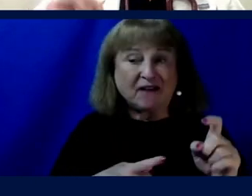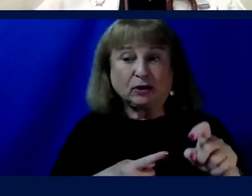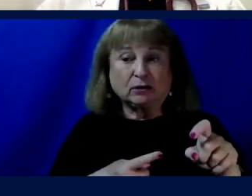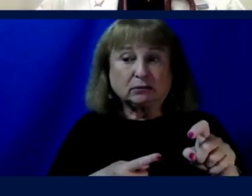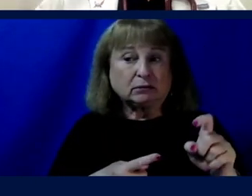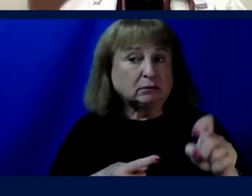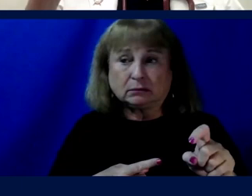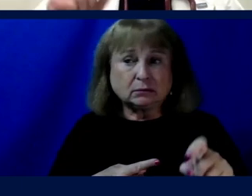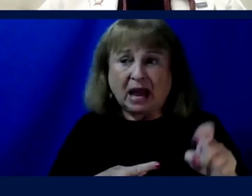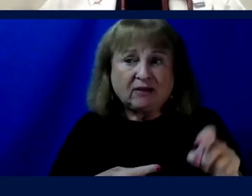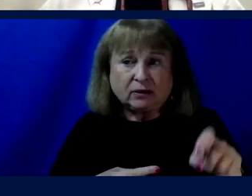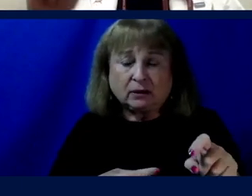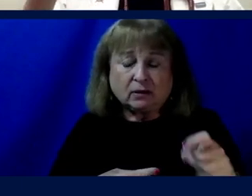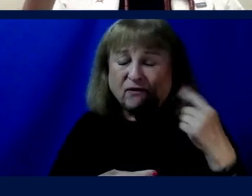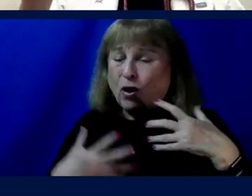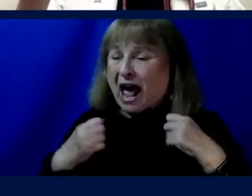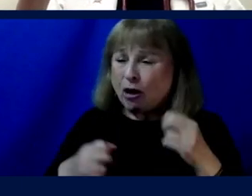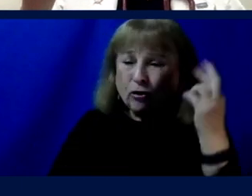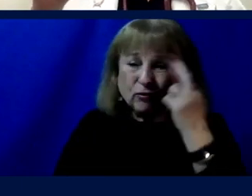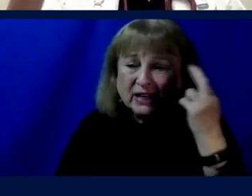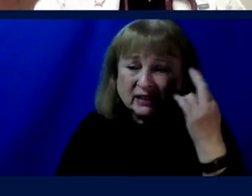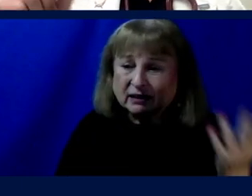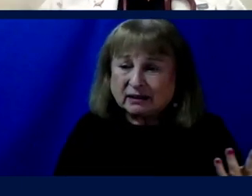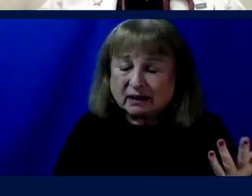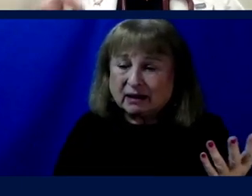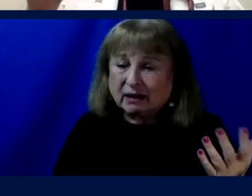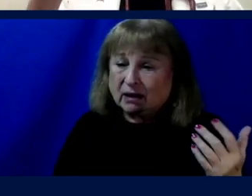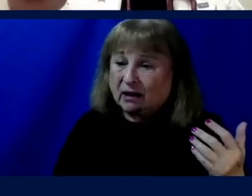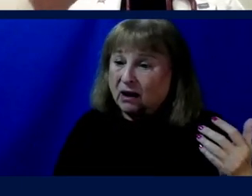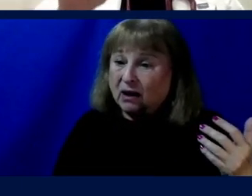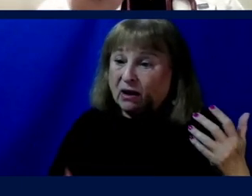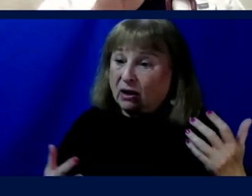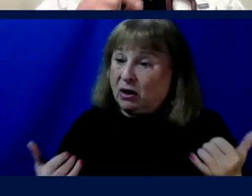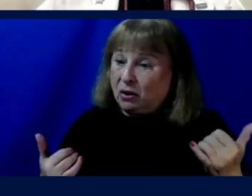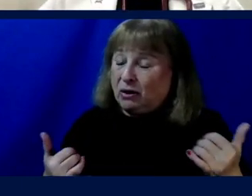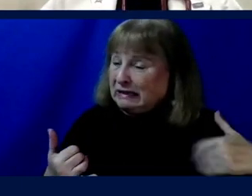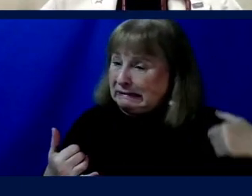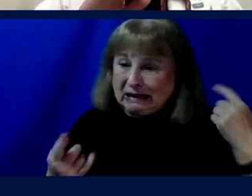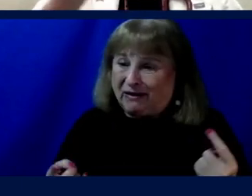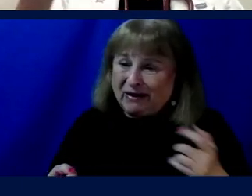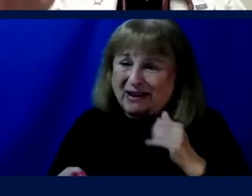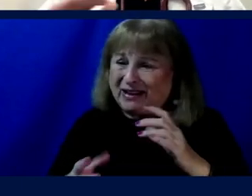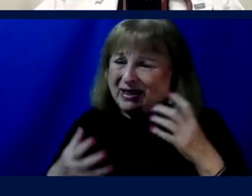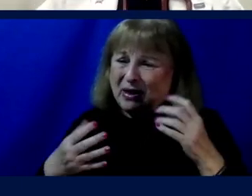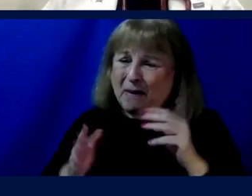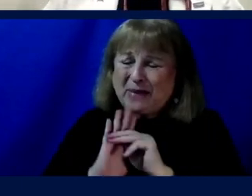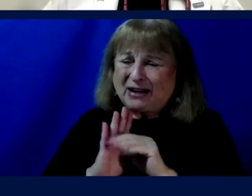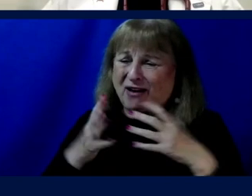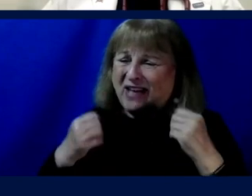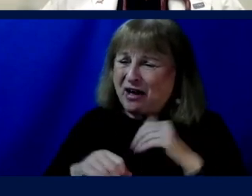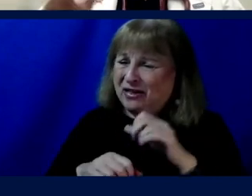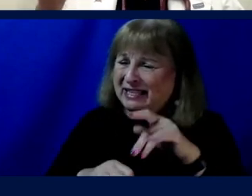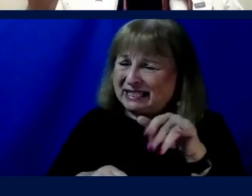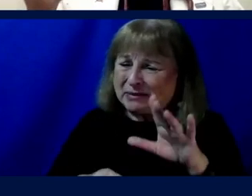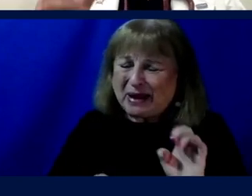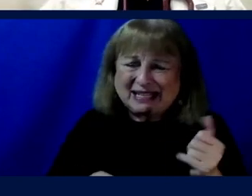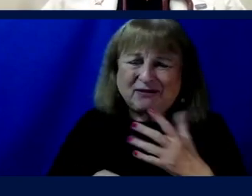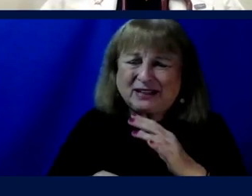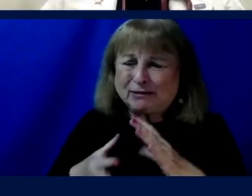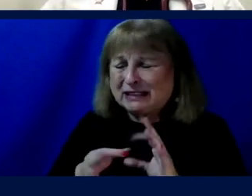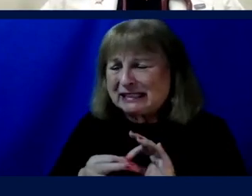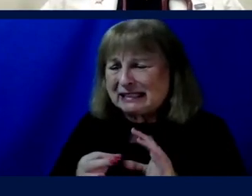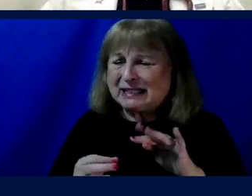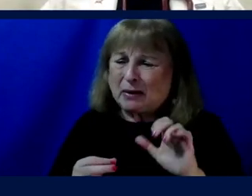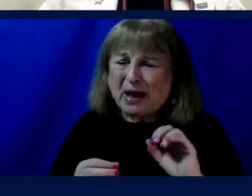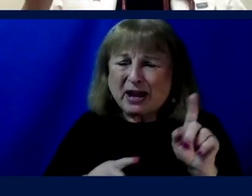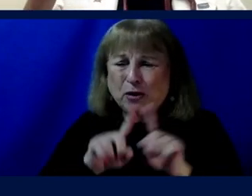I argue that we must for health reasons, because the fact that we haven't to date means our current models of health in space, all that we talk about in the bioastronautics, as